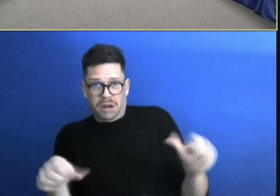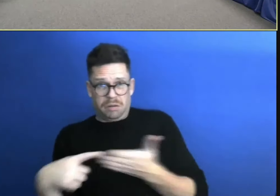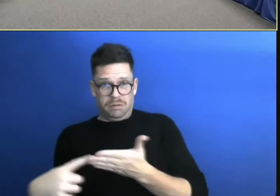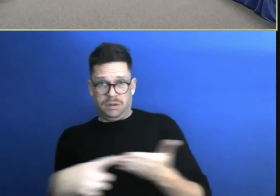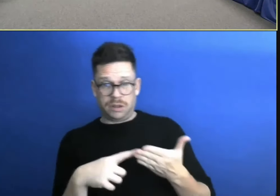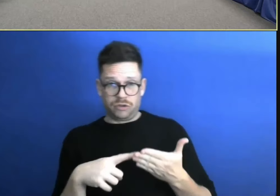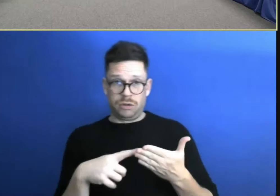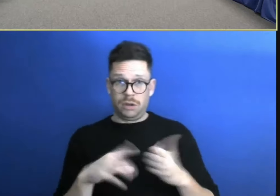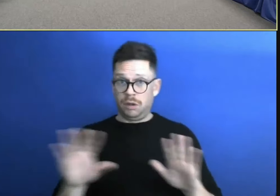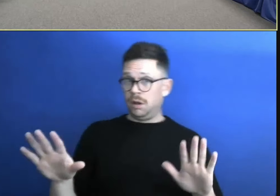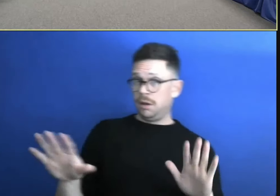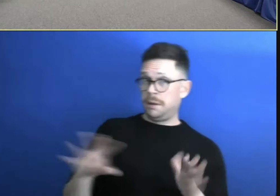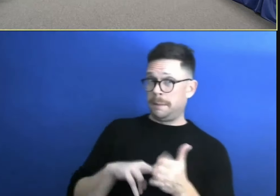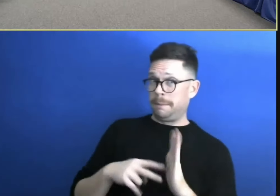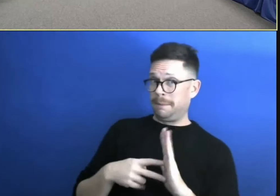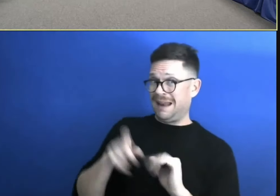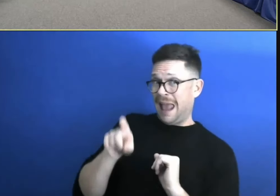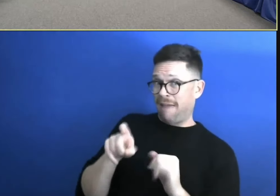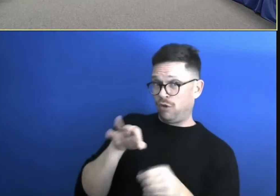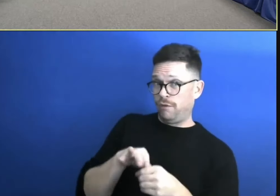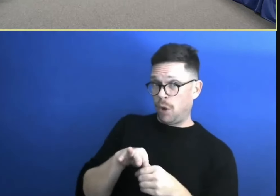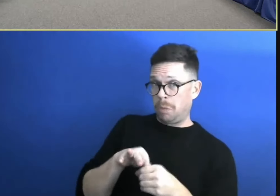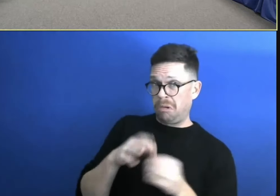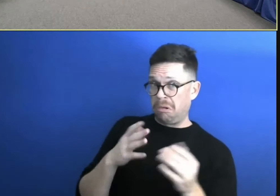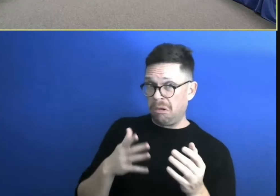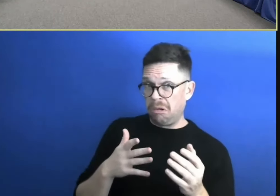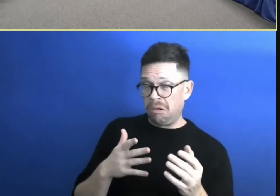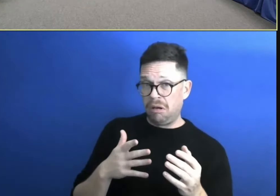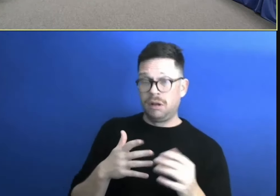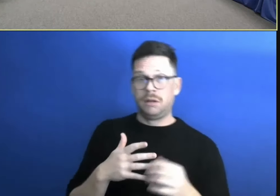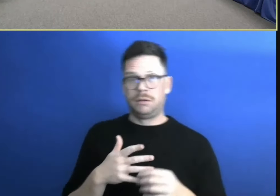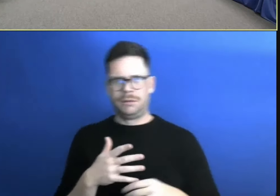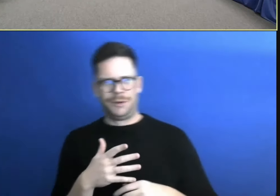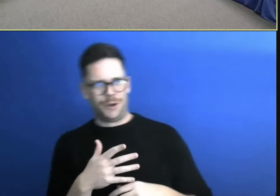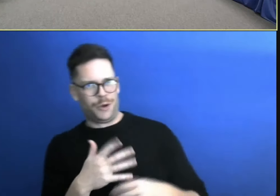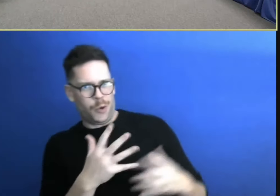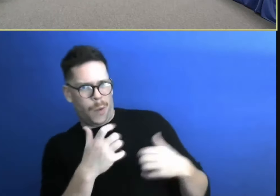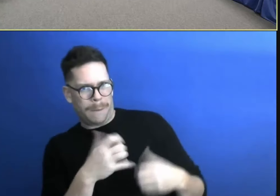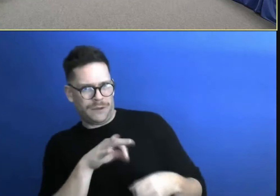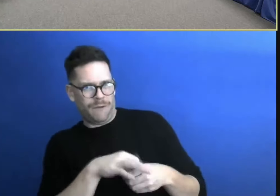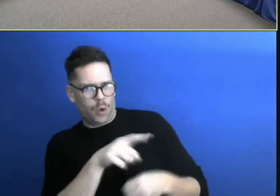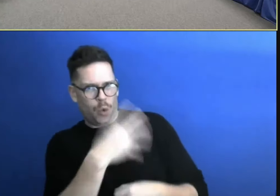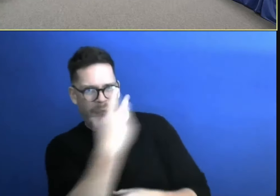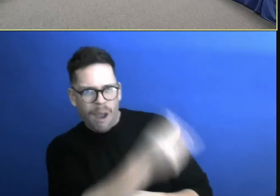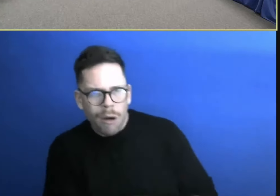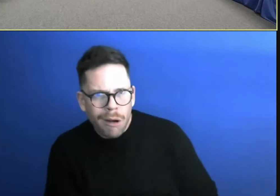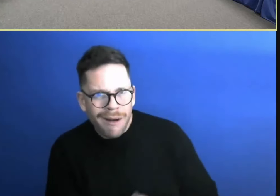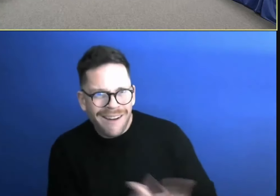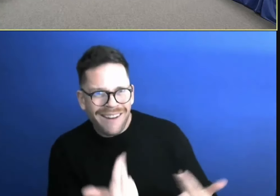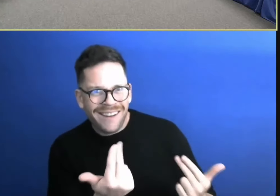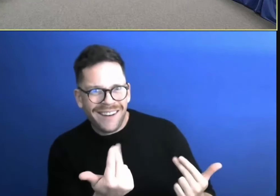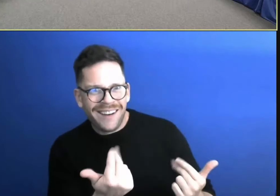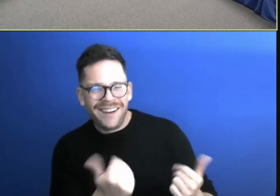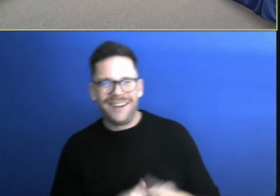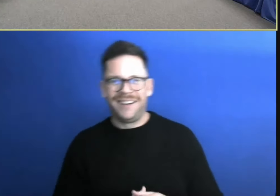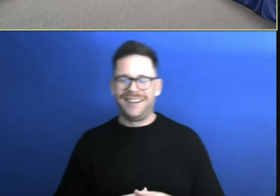Sorry, we have to vote on it because you voted me in last time. Do you want us to vote you out? Yeah. No, I voted. You got